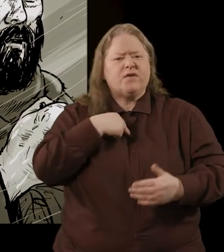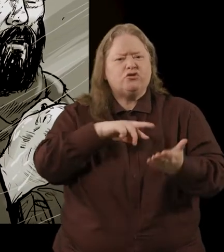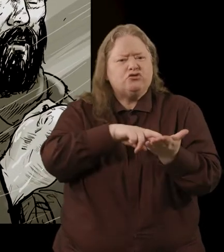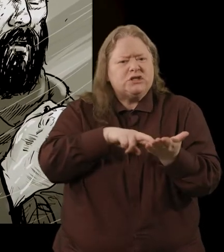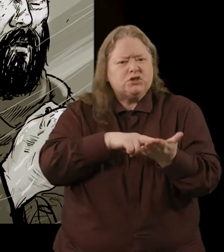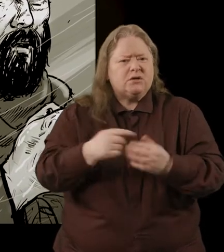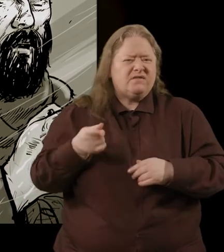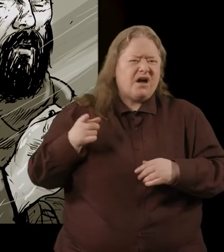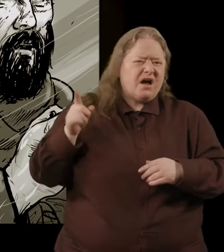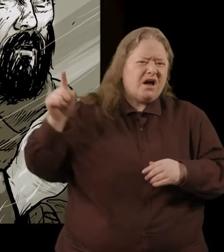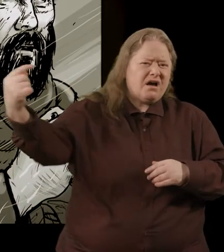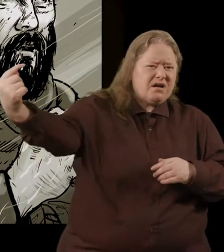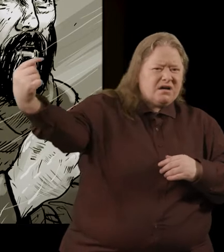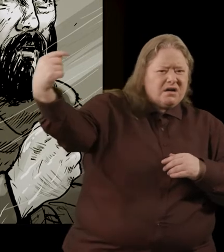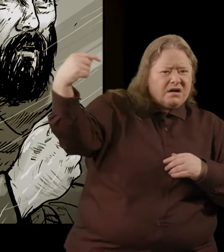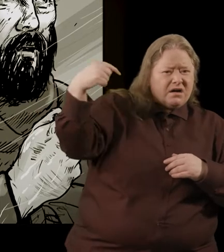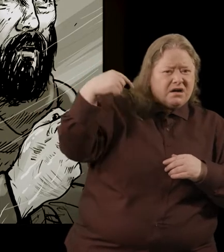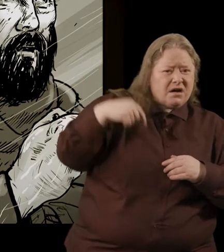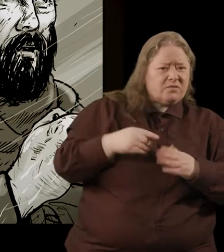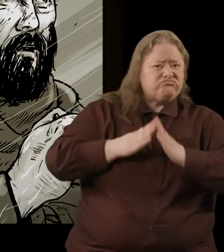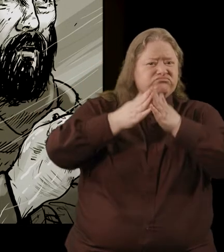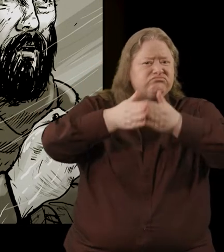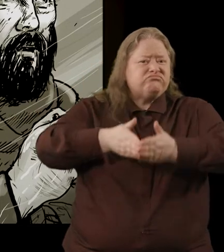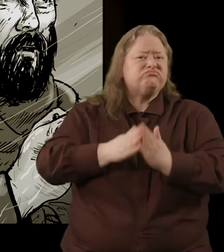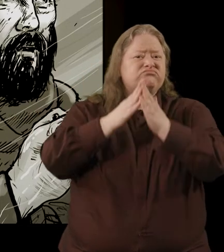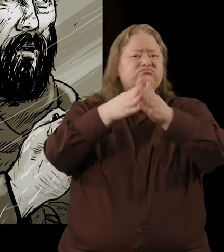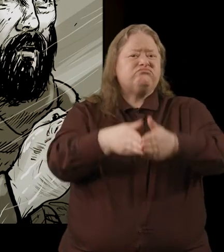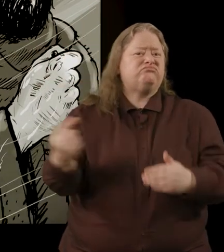and came from far away and would have travelled across the sea to get here.